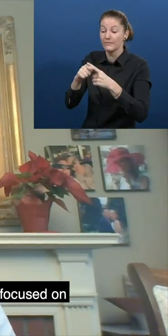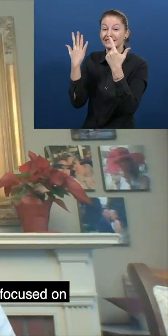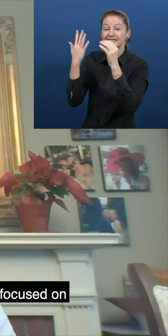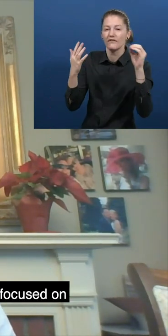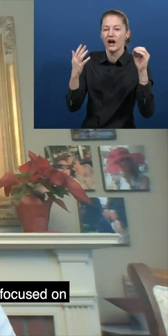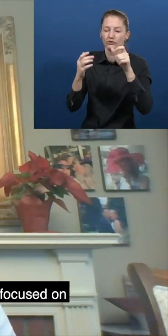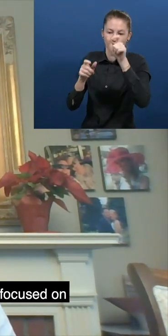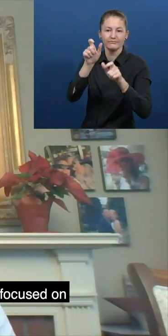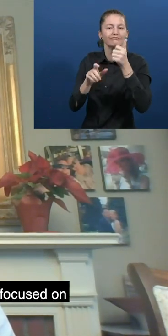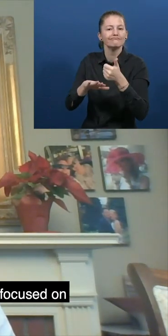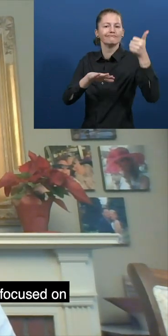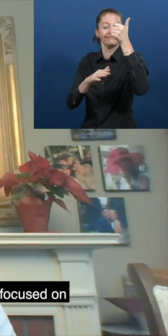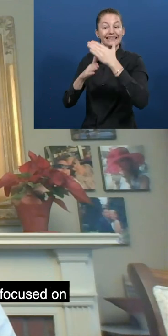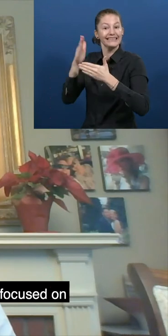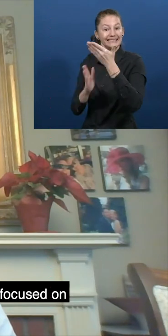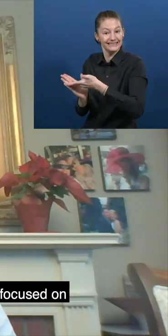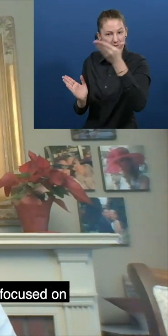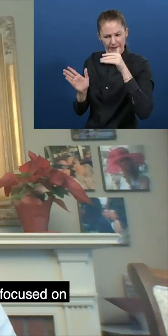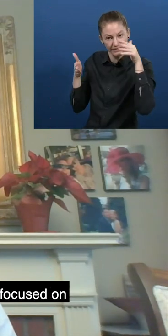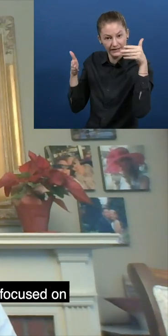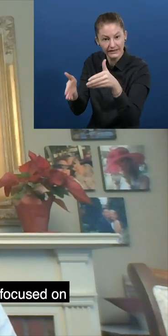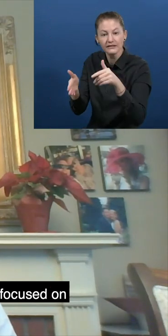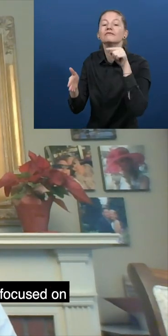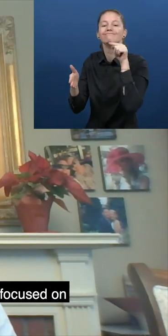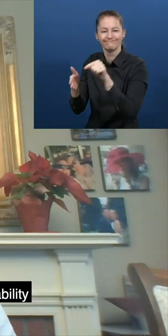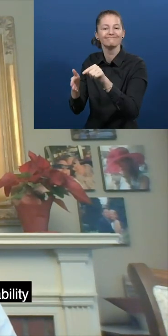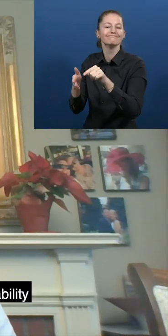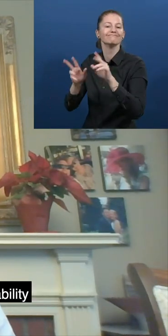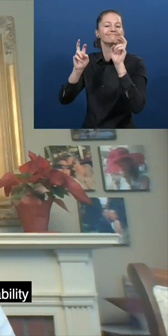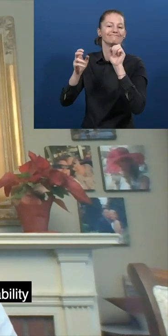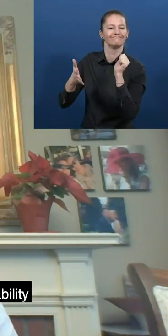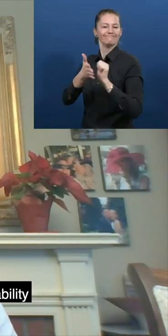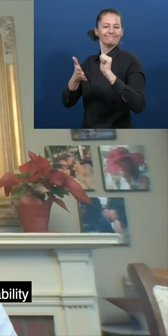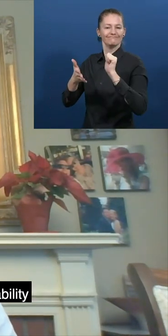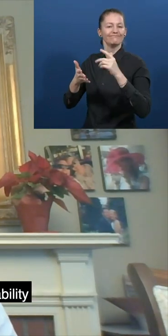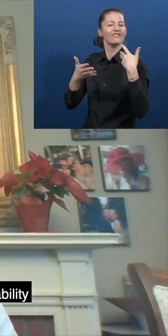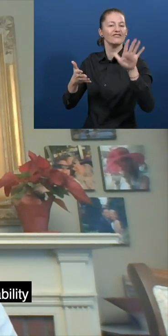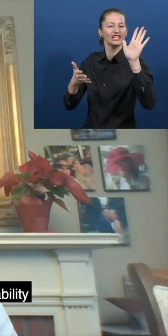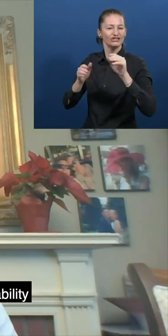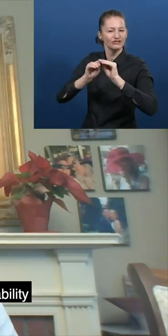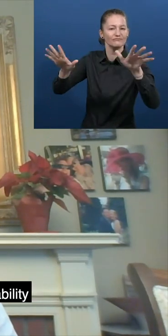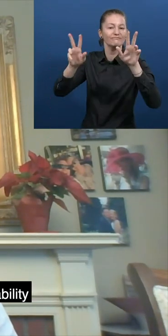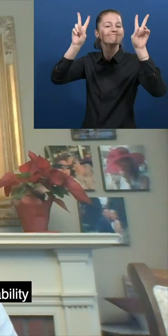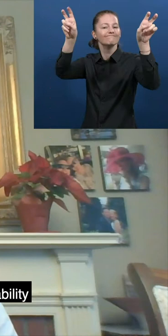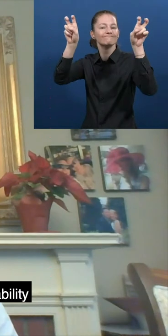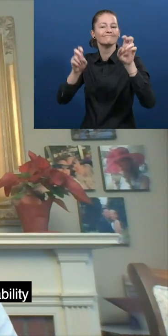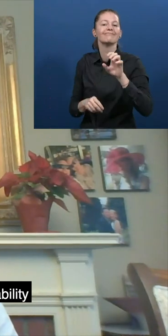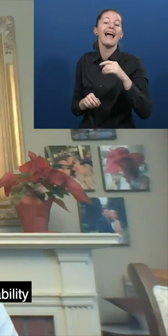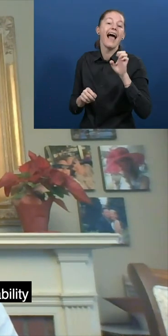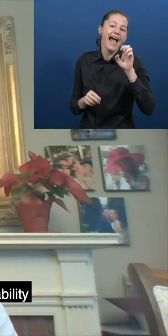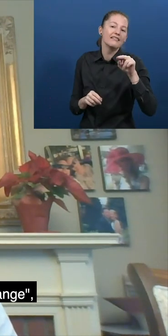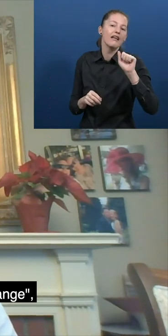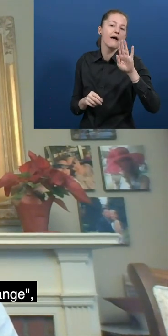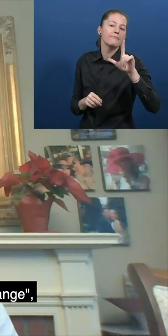executives with disabilities, we published this study focused on the important role that culture plays for